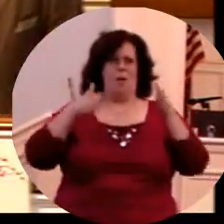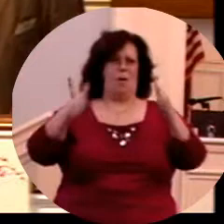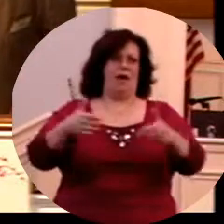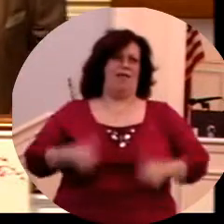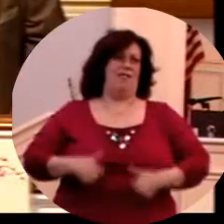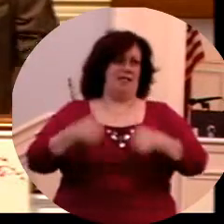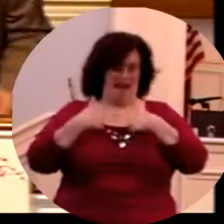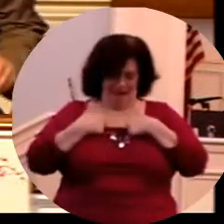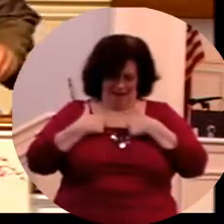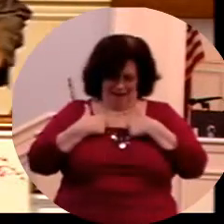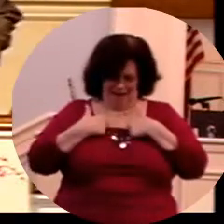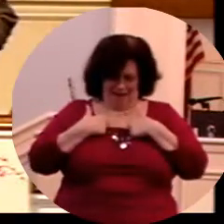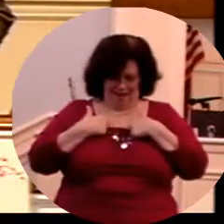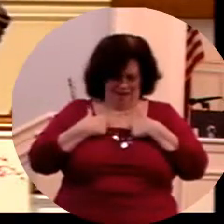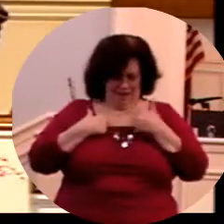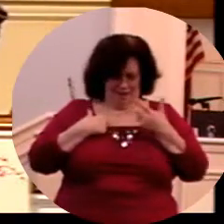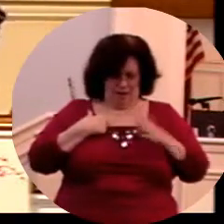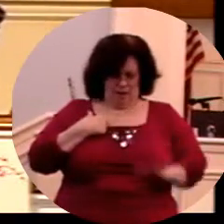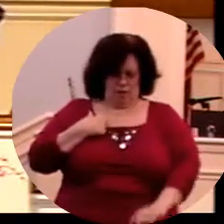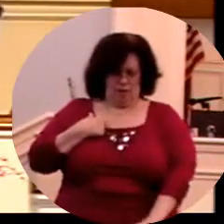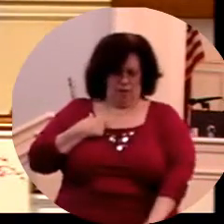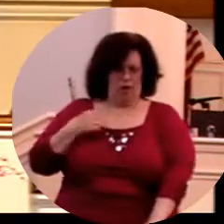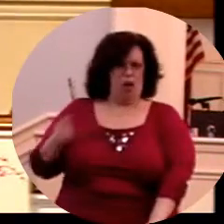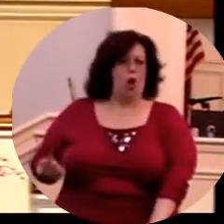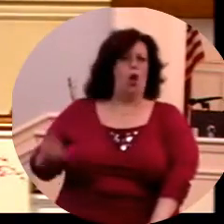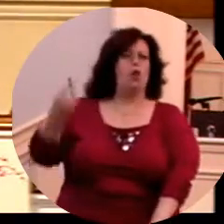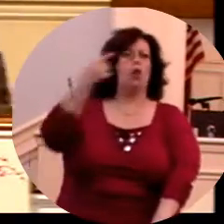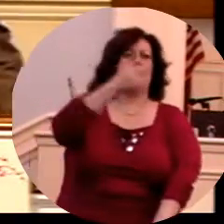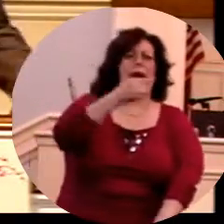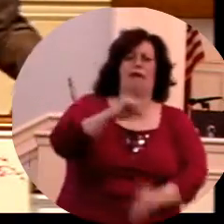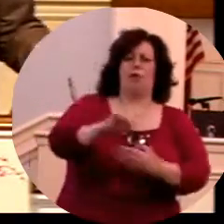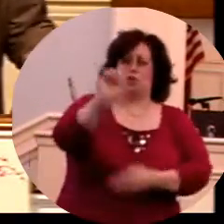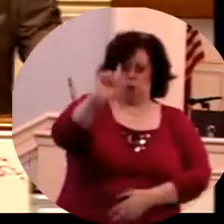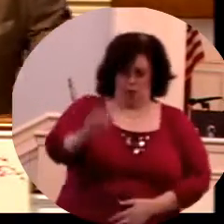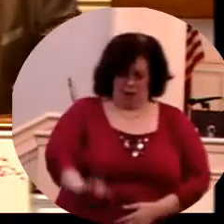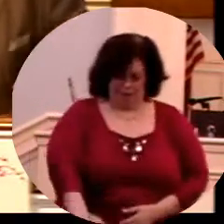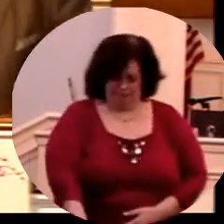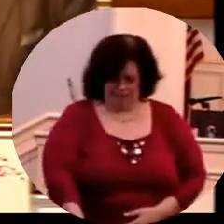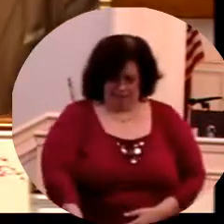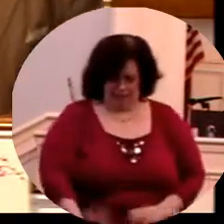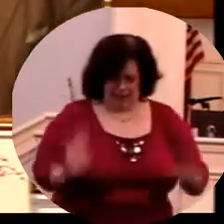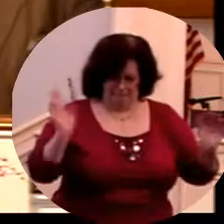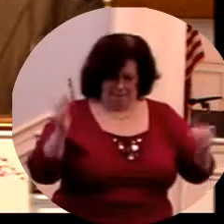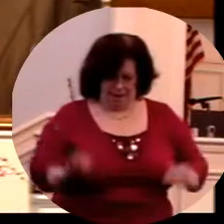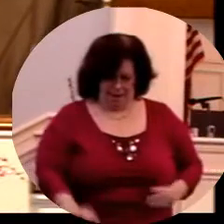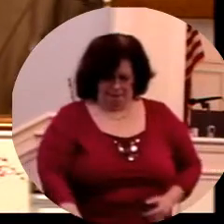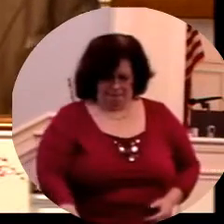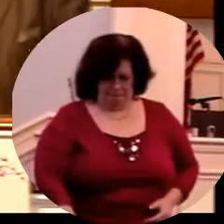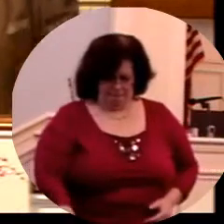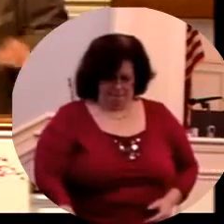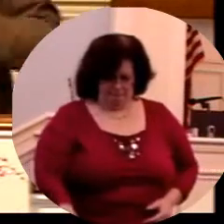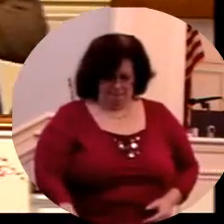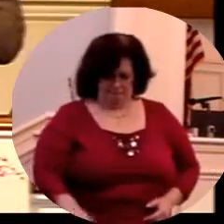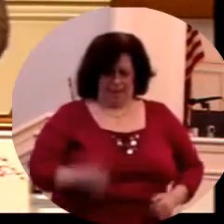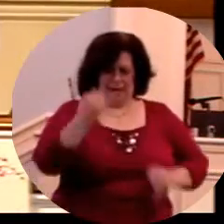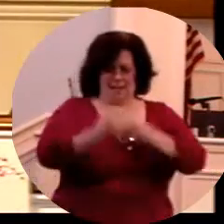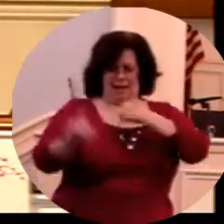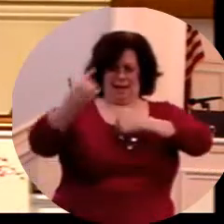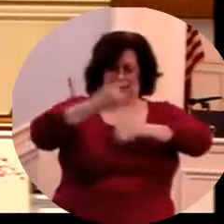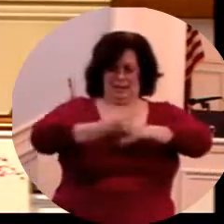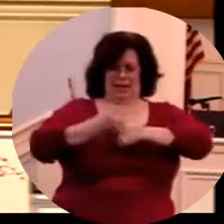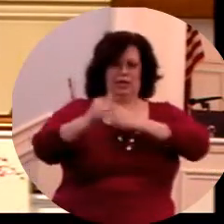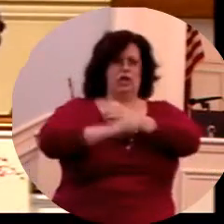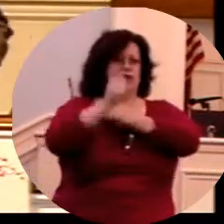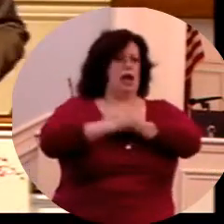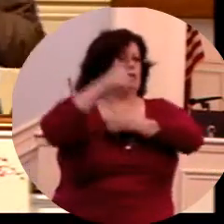you what we're talking about. And it won't take just a moment to read this. Notice back in verse 1. This know also that in the last days perilous